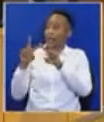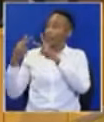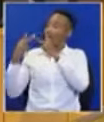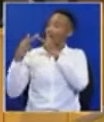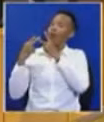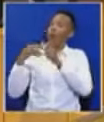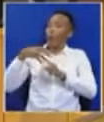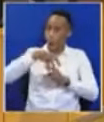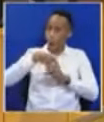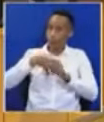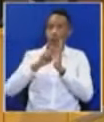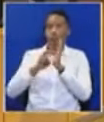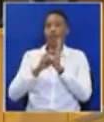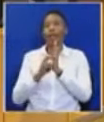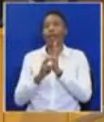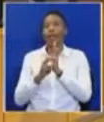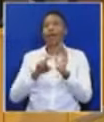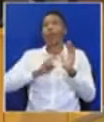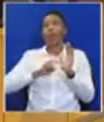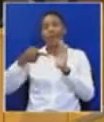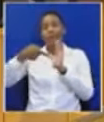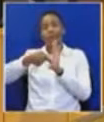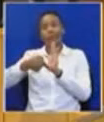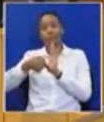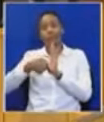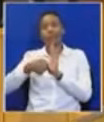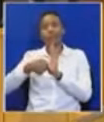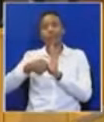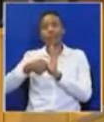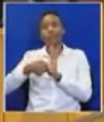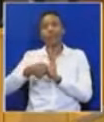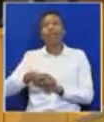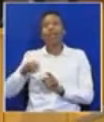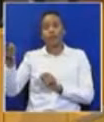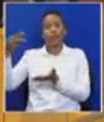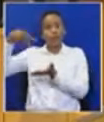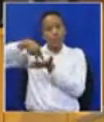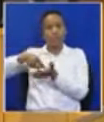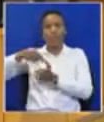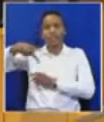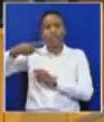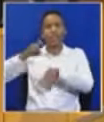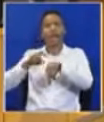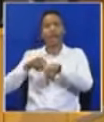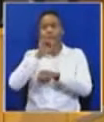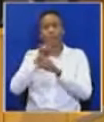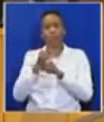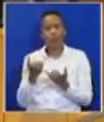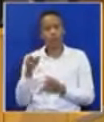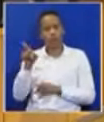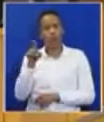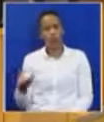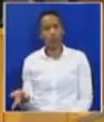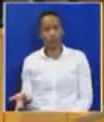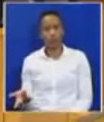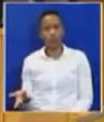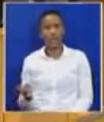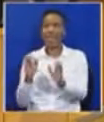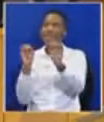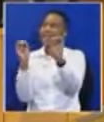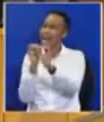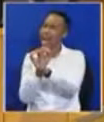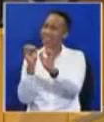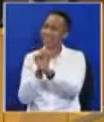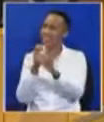because it rose for the second time, it's wrong. And there's nothing about deputy